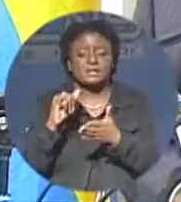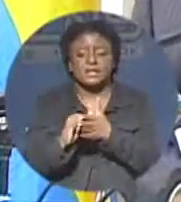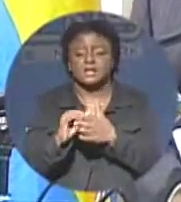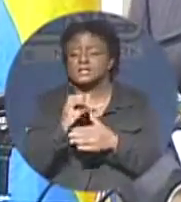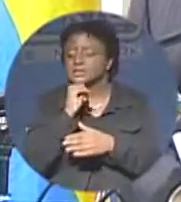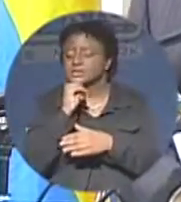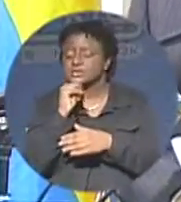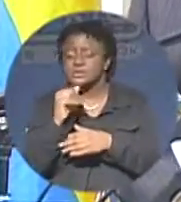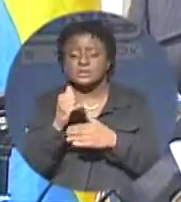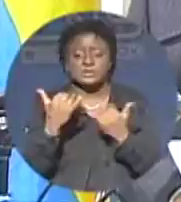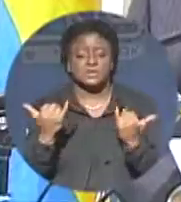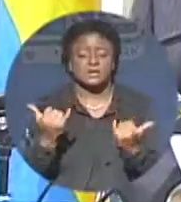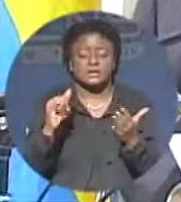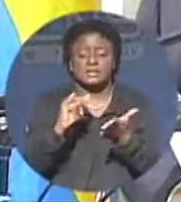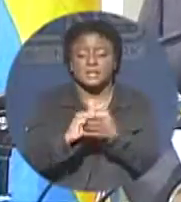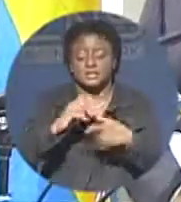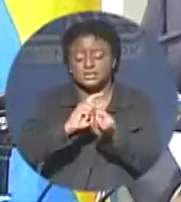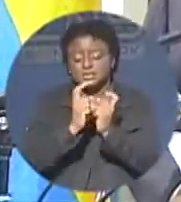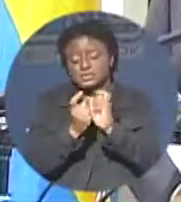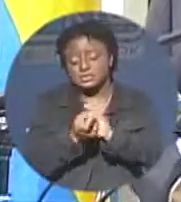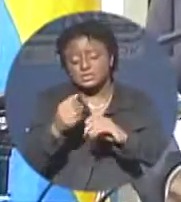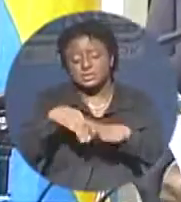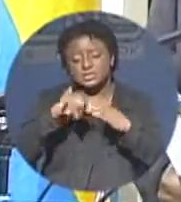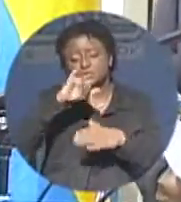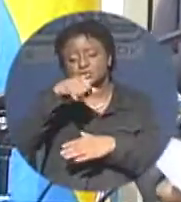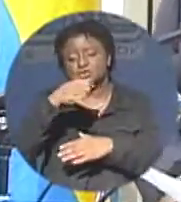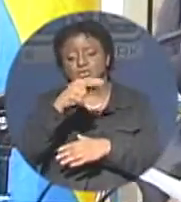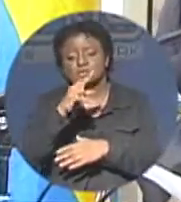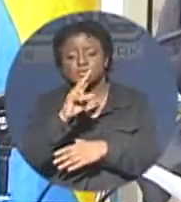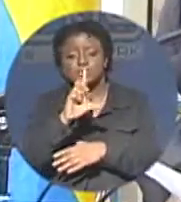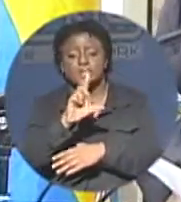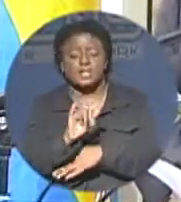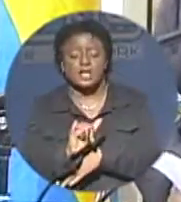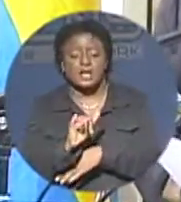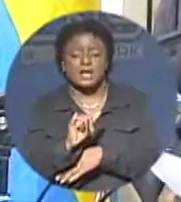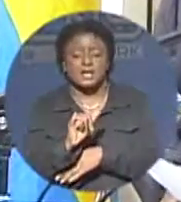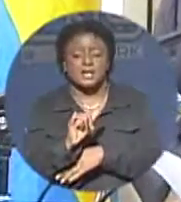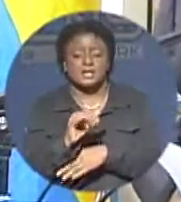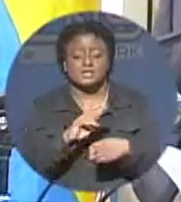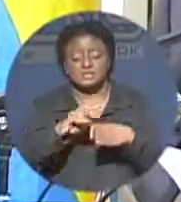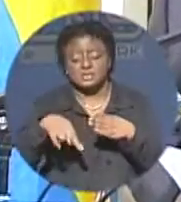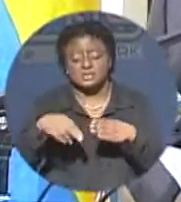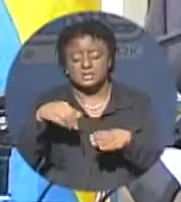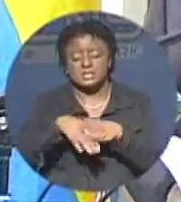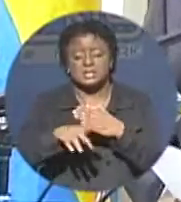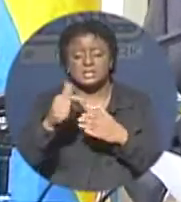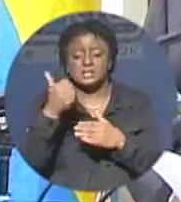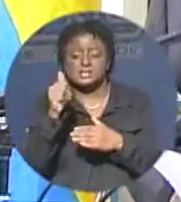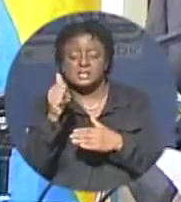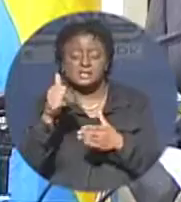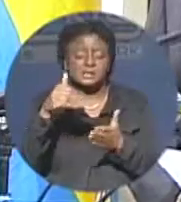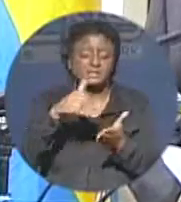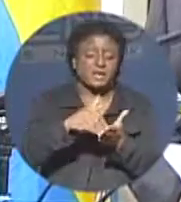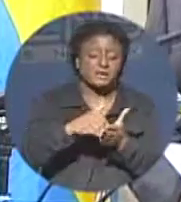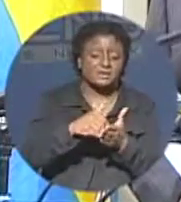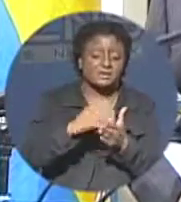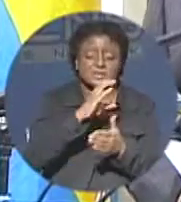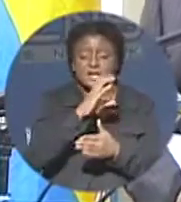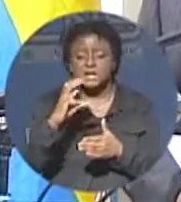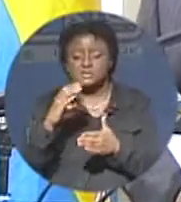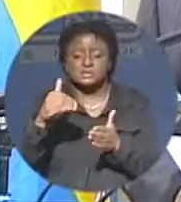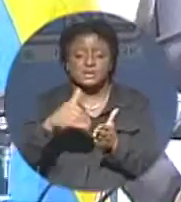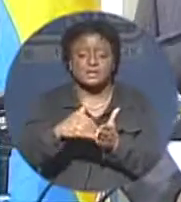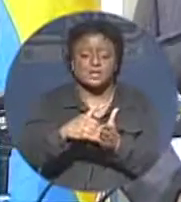That change in July, resulting in tens of thousands, hundreds of thousands, maybe even millions of dollars savings